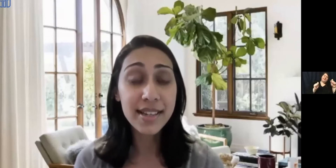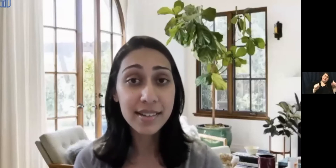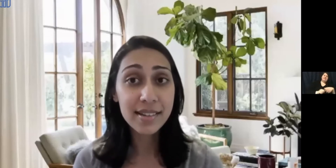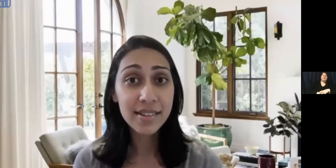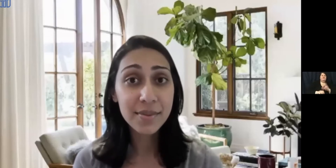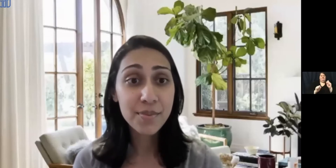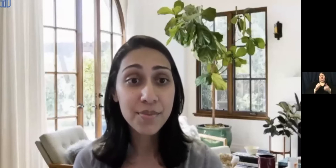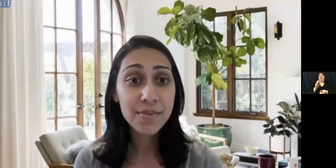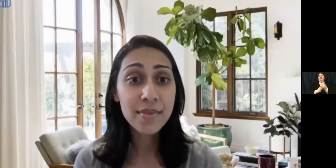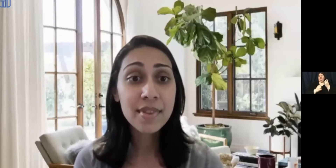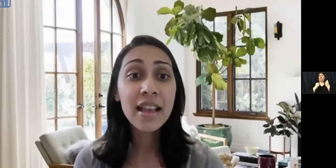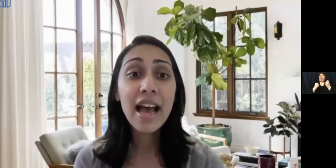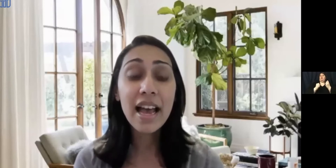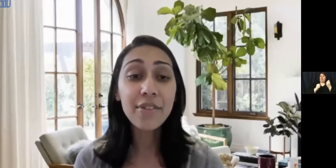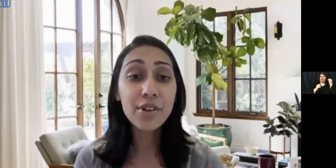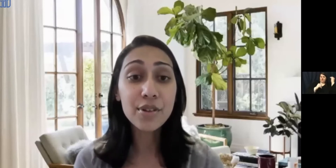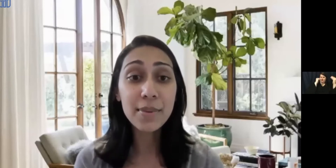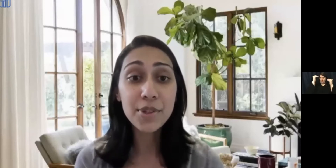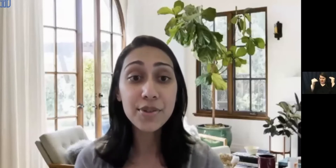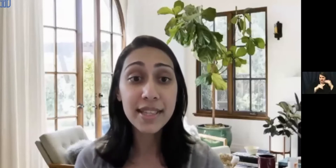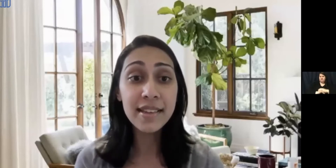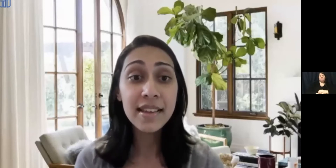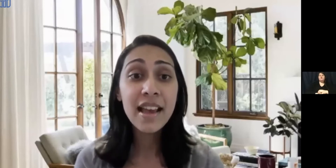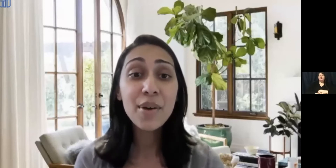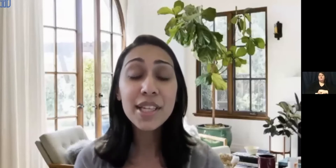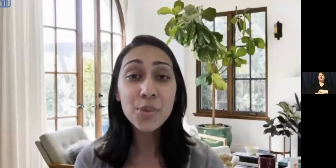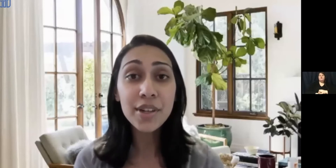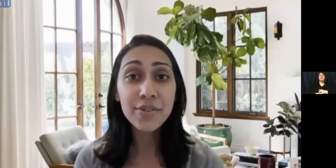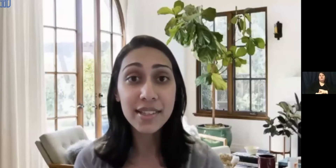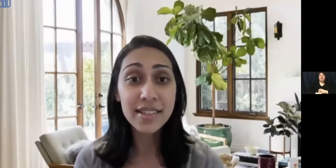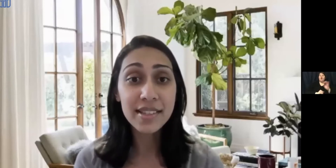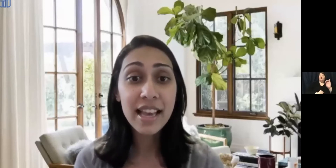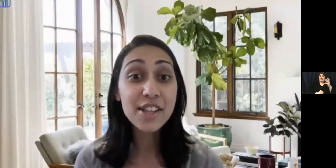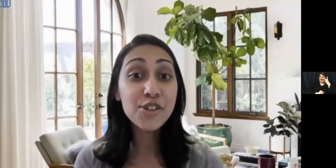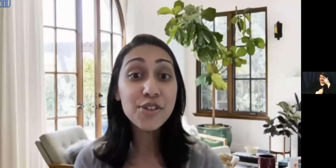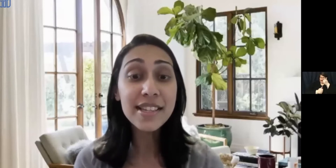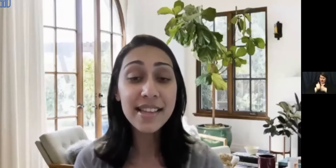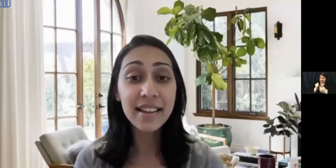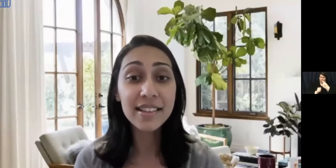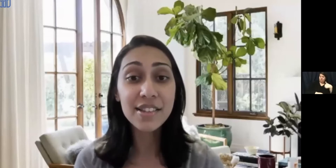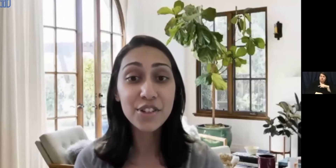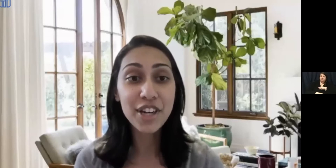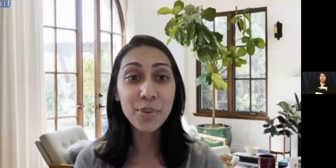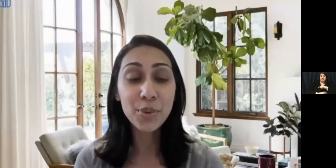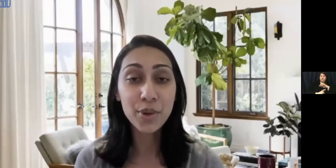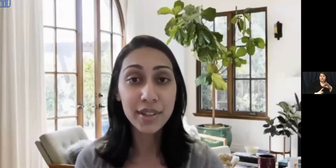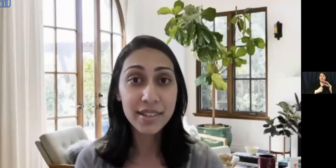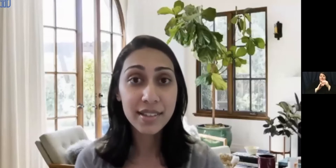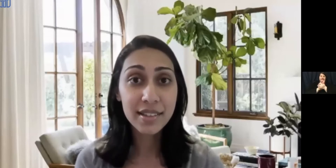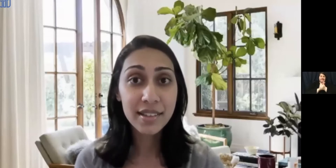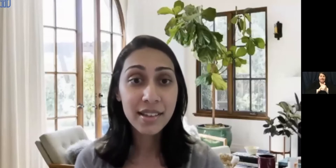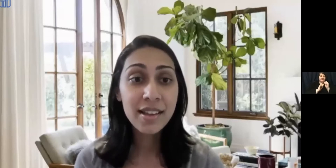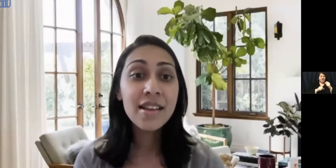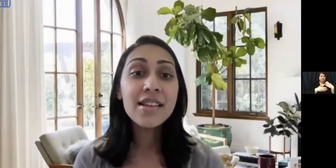strong adults. I have also come to see how each one of us has unique talents to share with